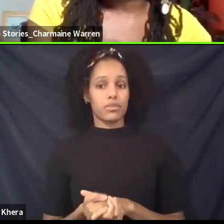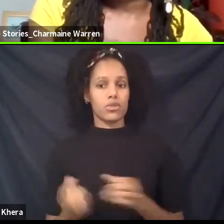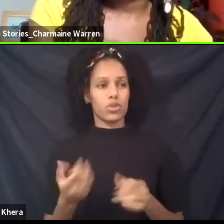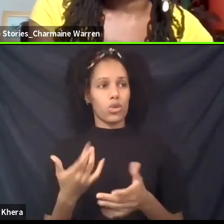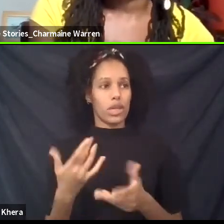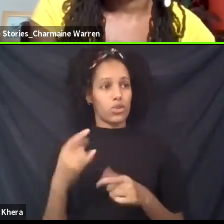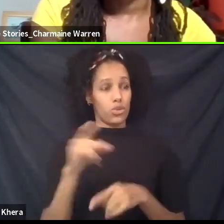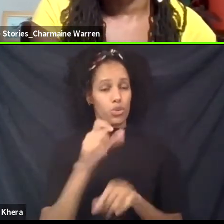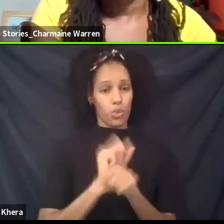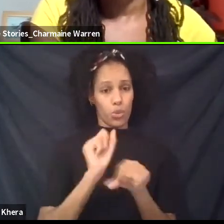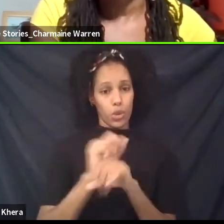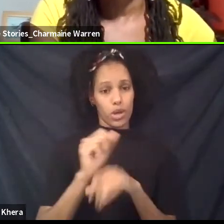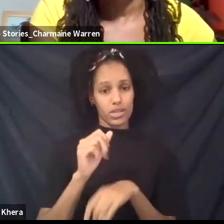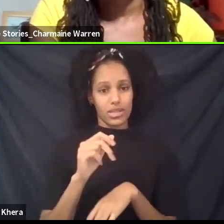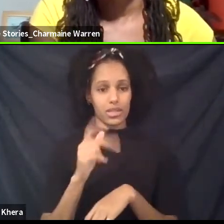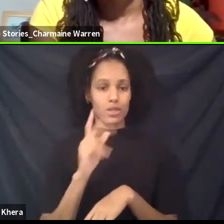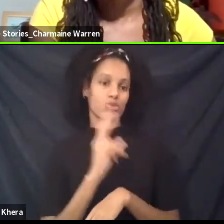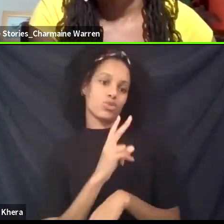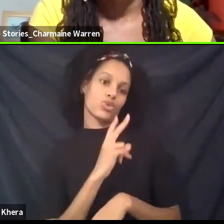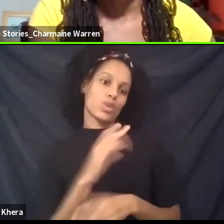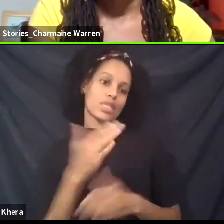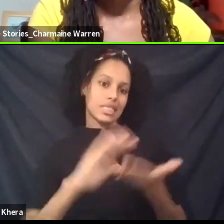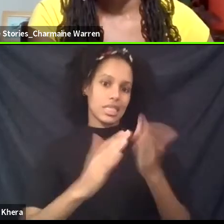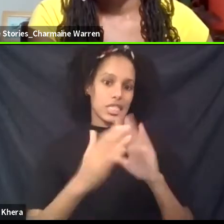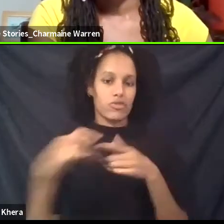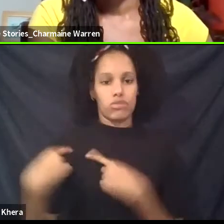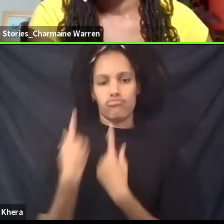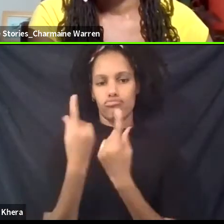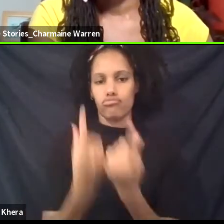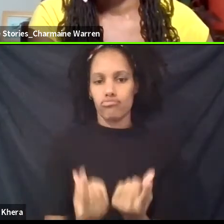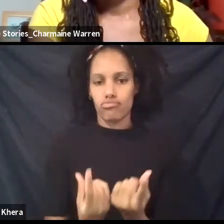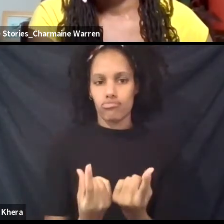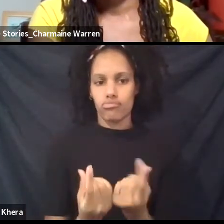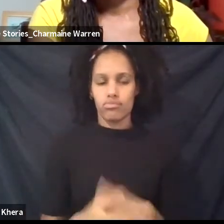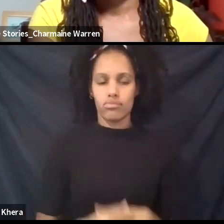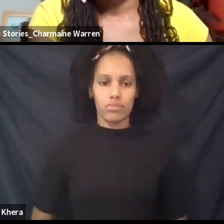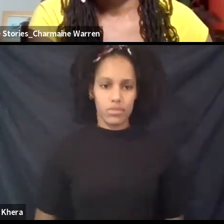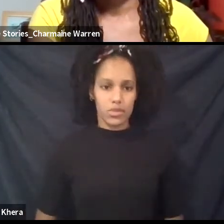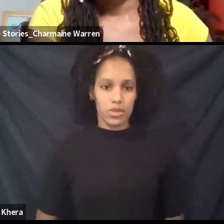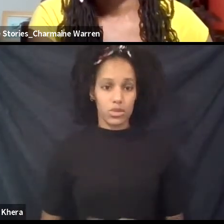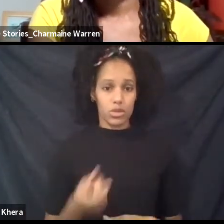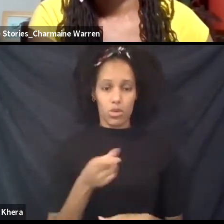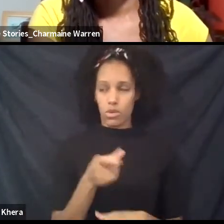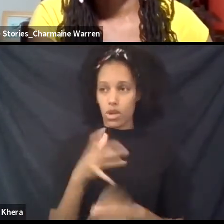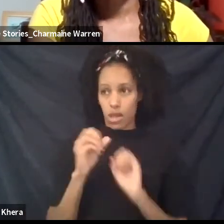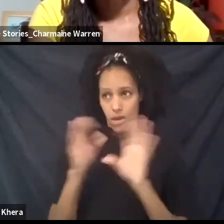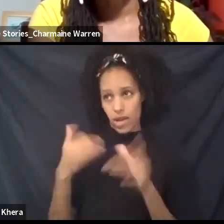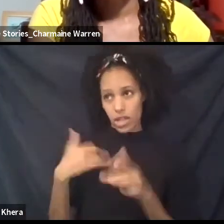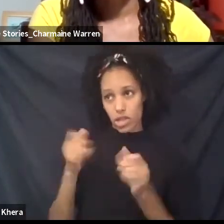this is Mama Ava Yaa asked that question, I think. Are there important differences?